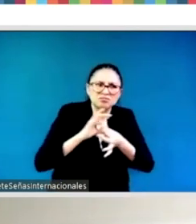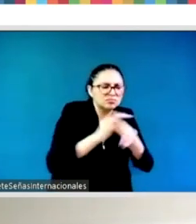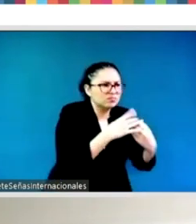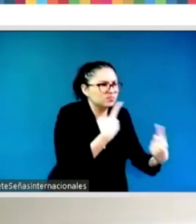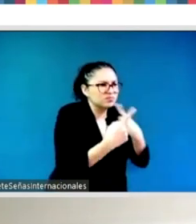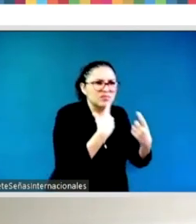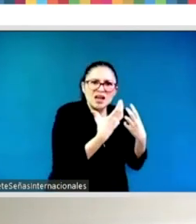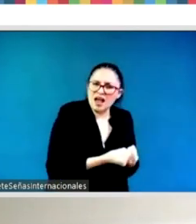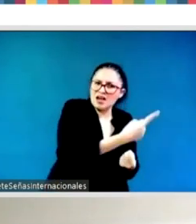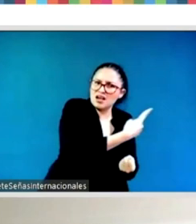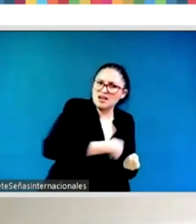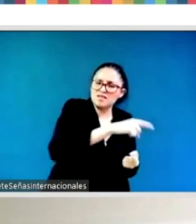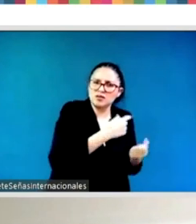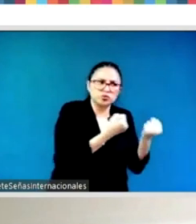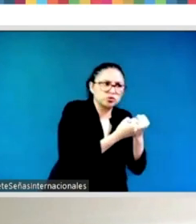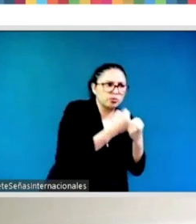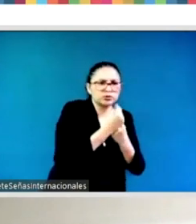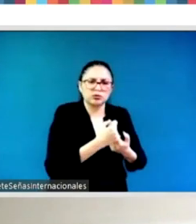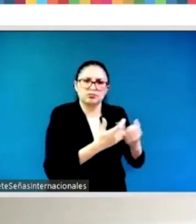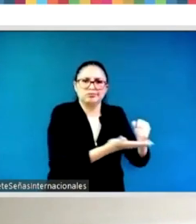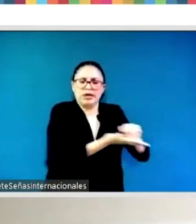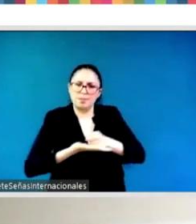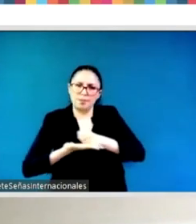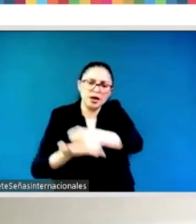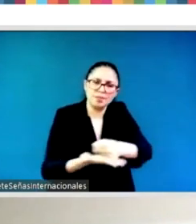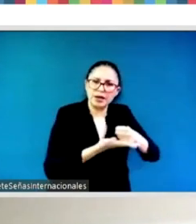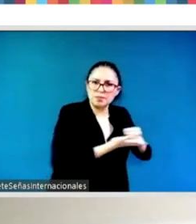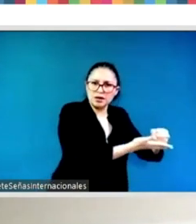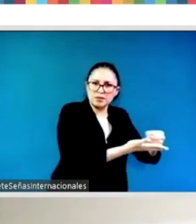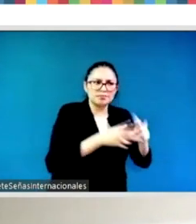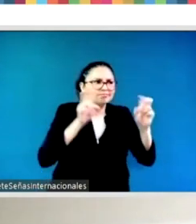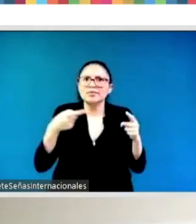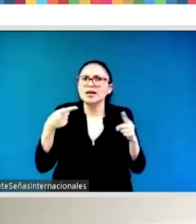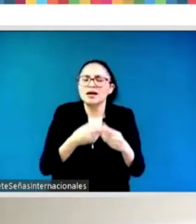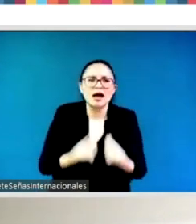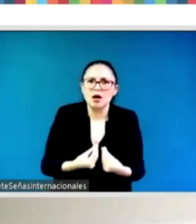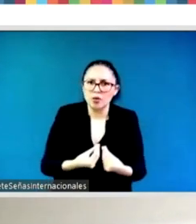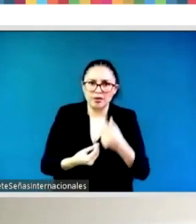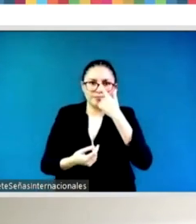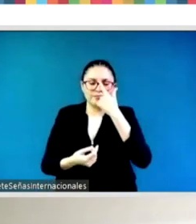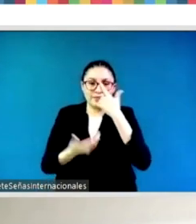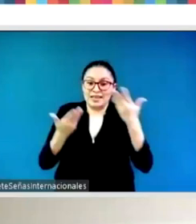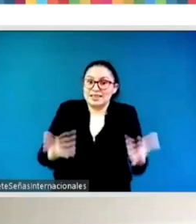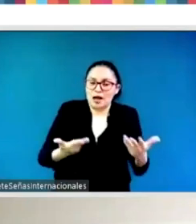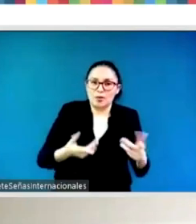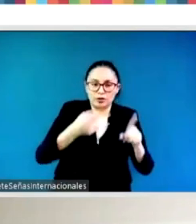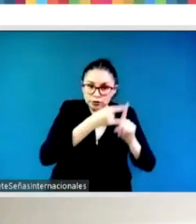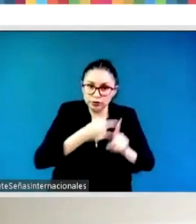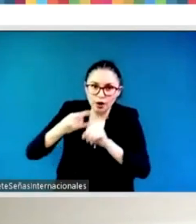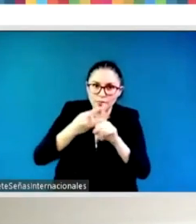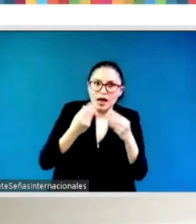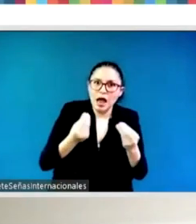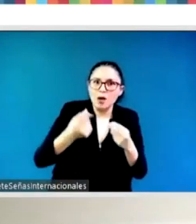upon a lot is the issue of safety online and and and violence uh online uh which is uh an increasing